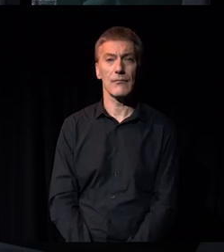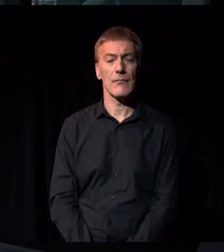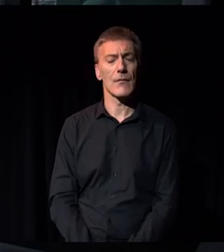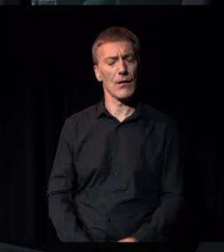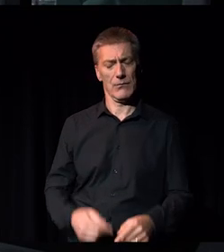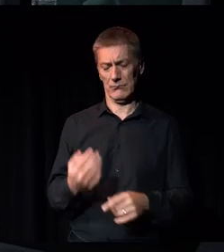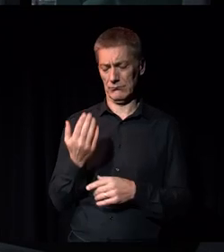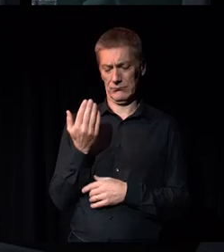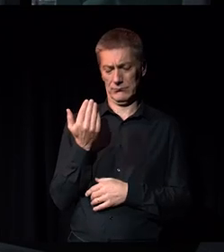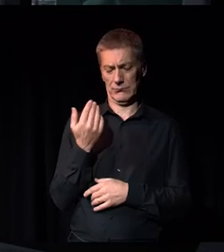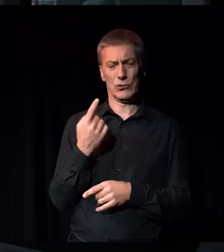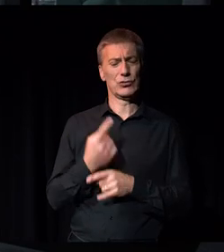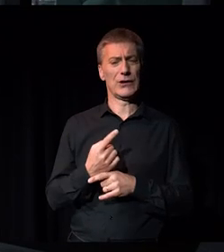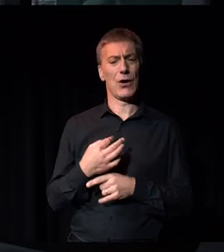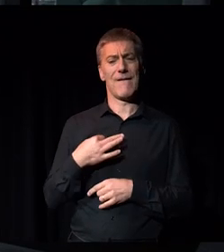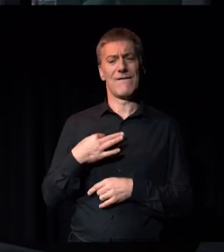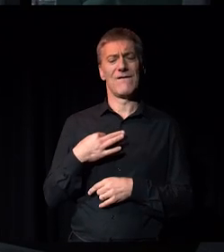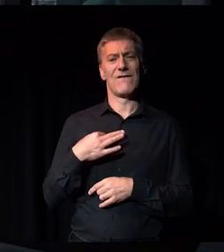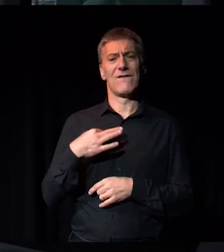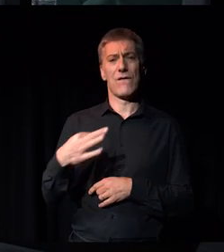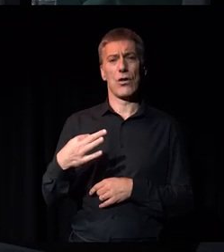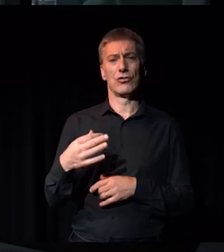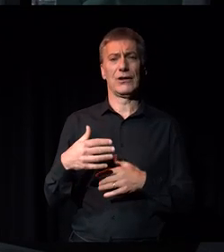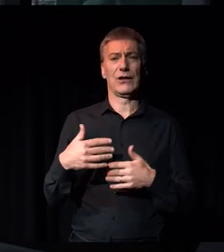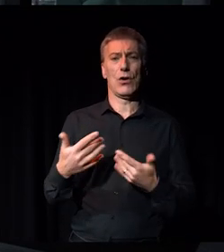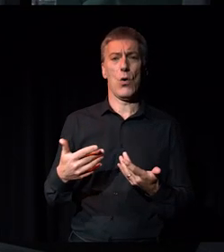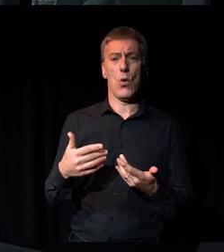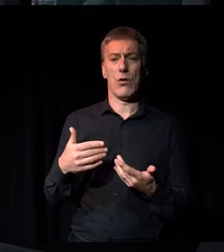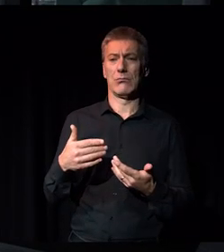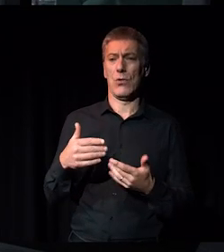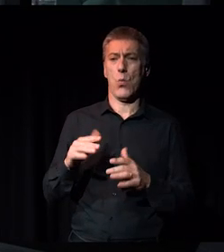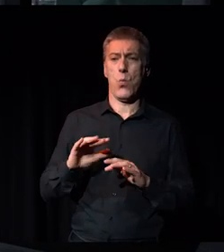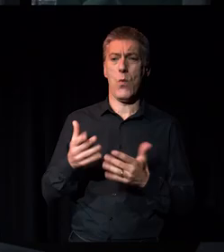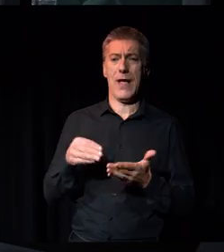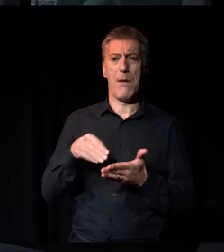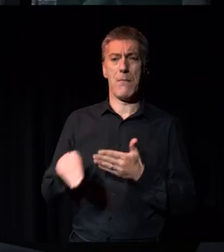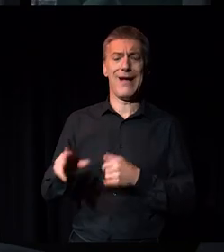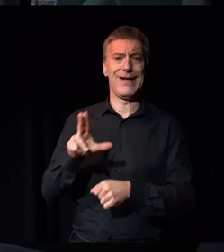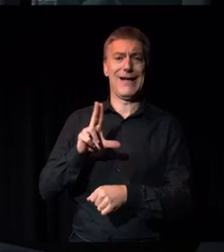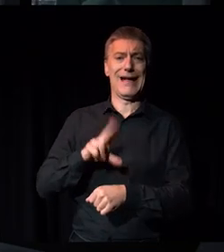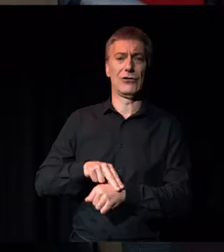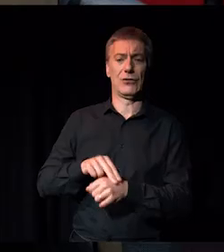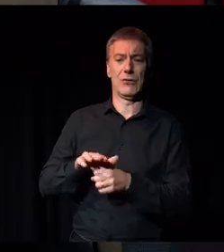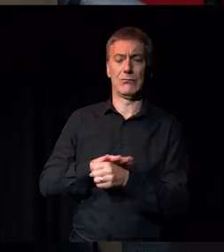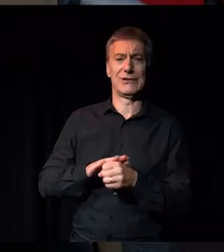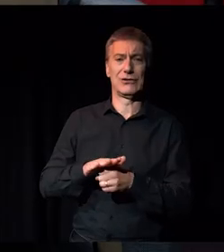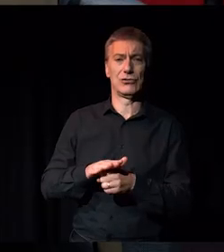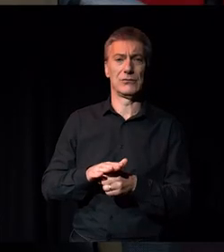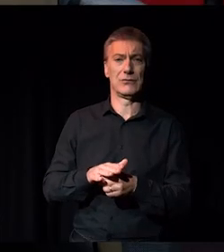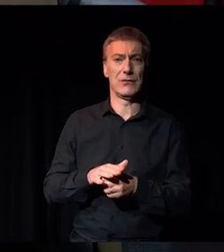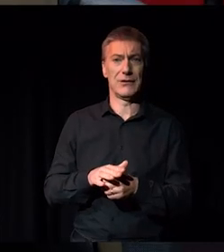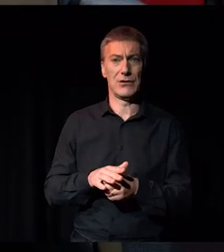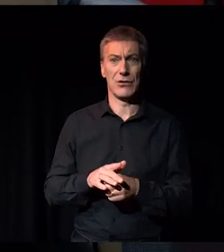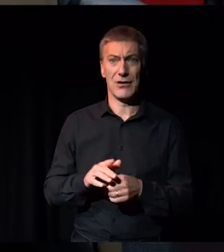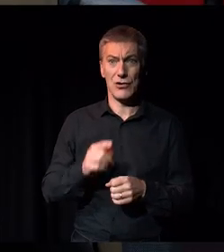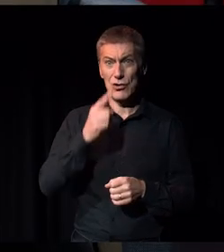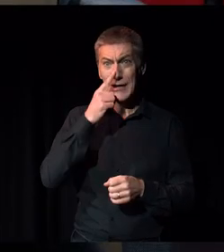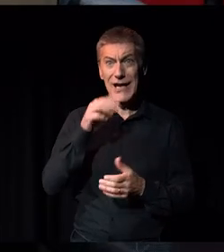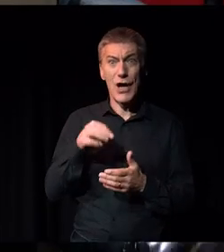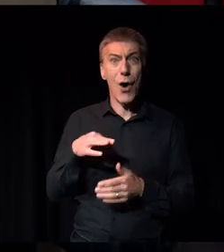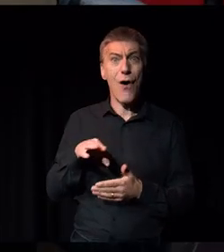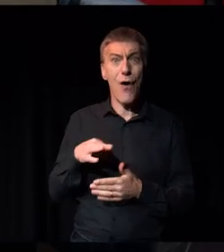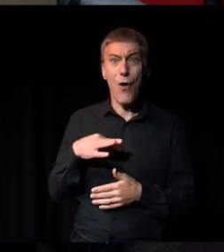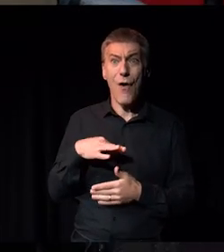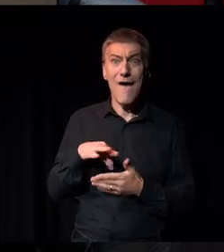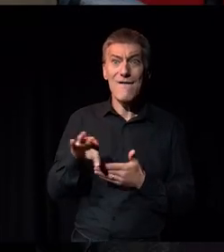positions from the get go, banning intern positions that are underpaid or unpaid, because that immediately creates a two tier system of those who can afford to do voluntary